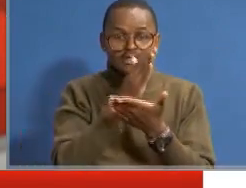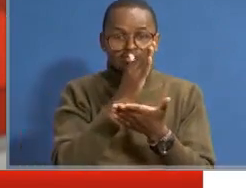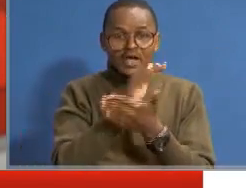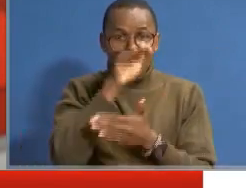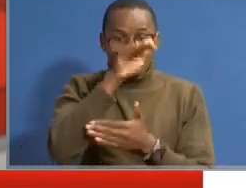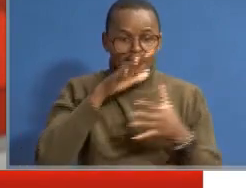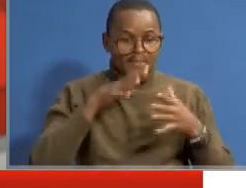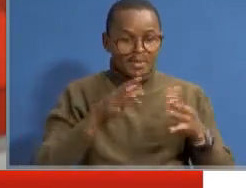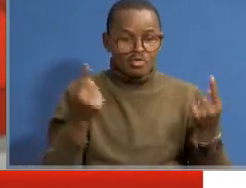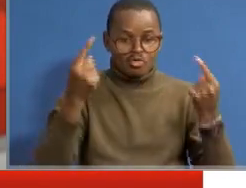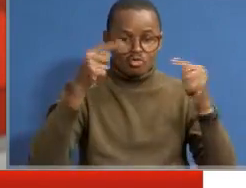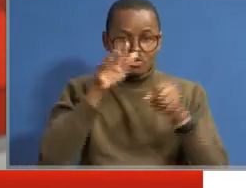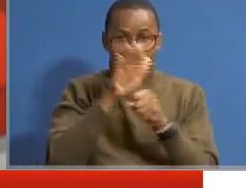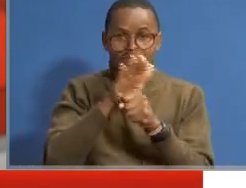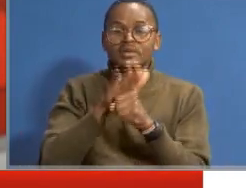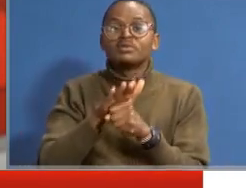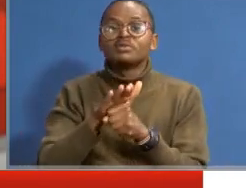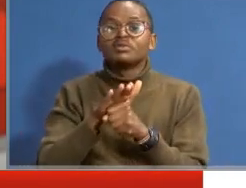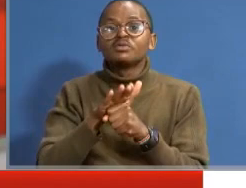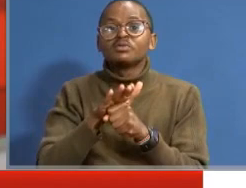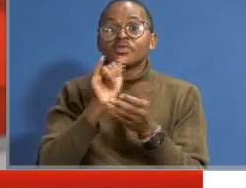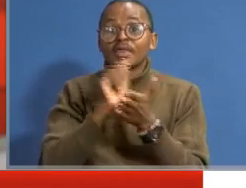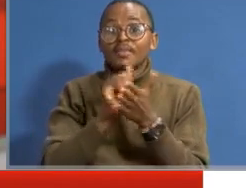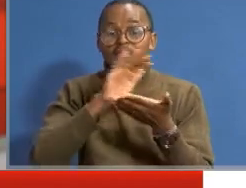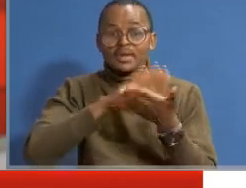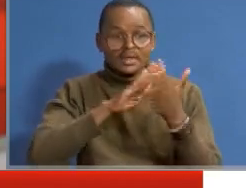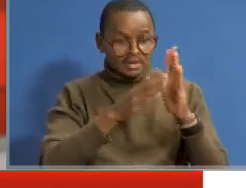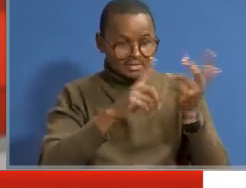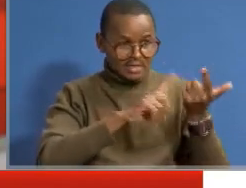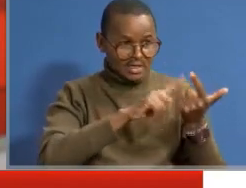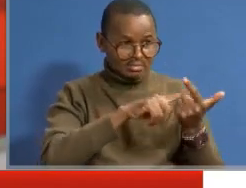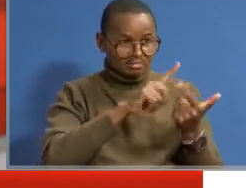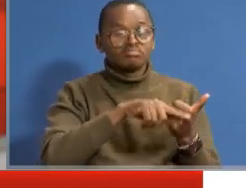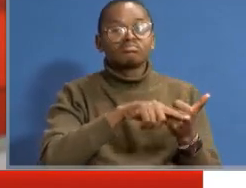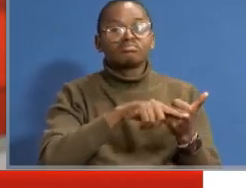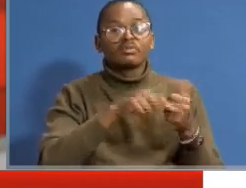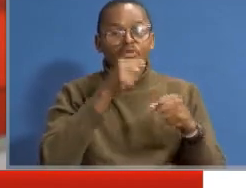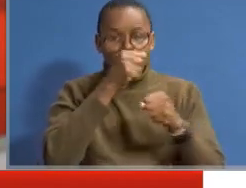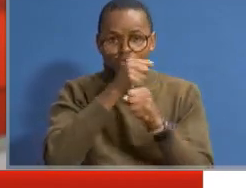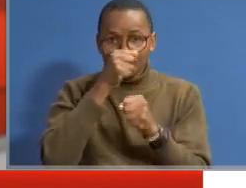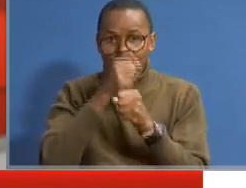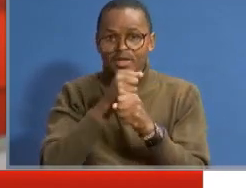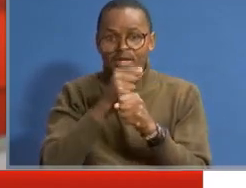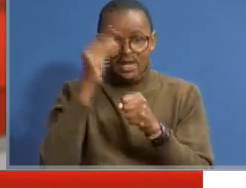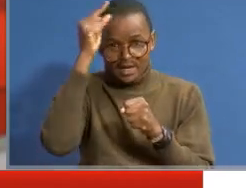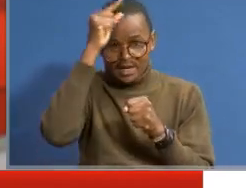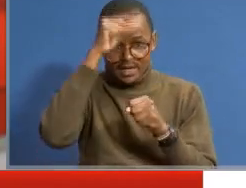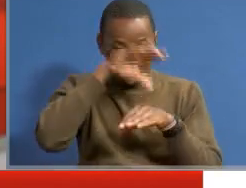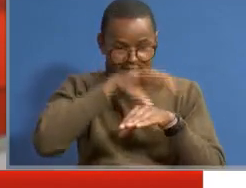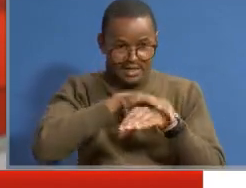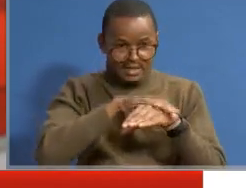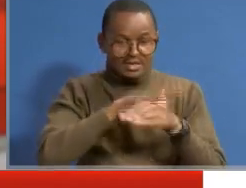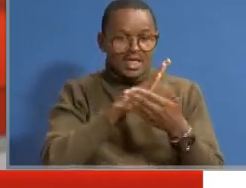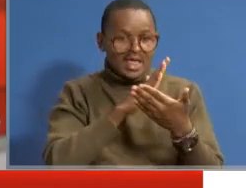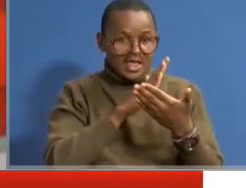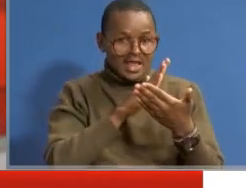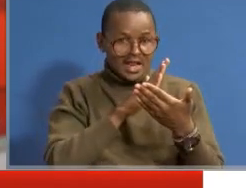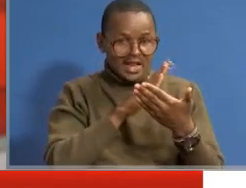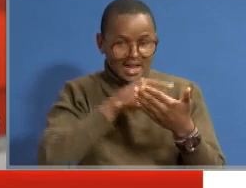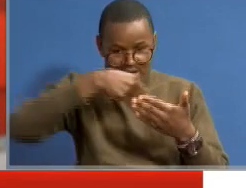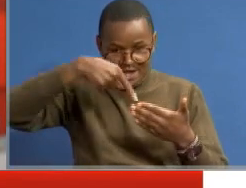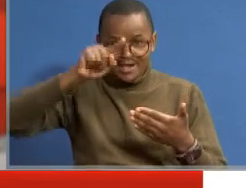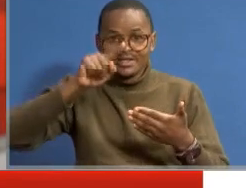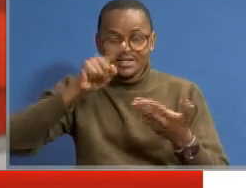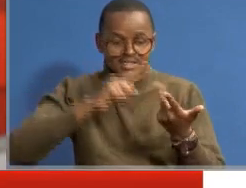urging our people to come out in large numbers so that they can be counted. To make sure that the government gets the right statistic